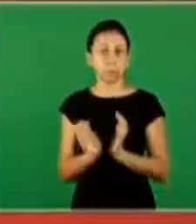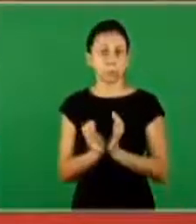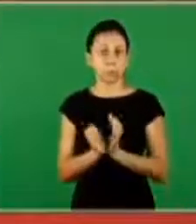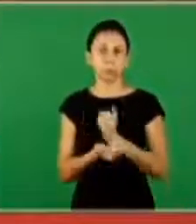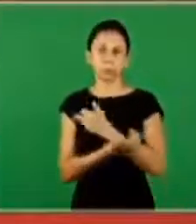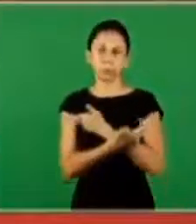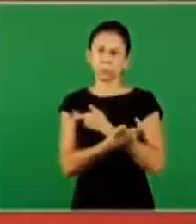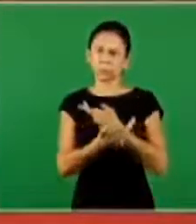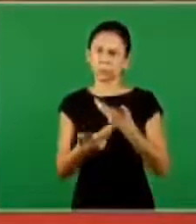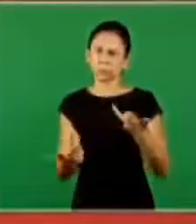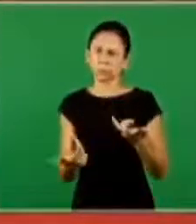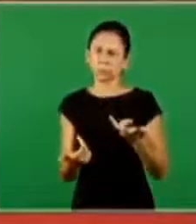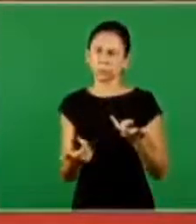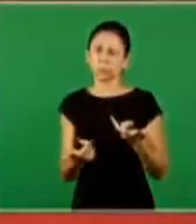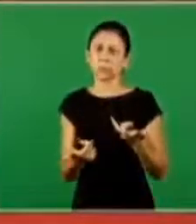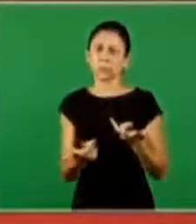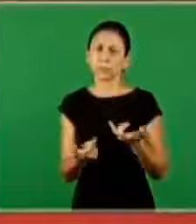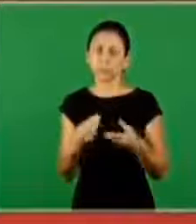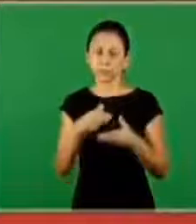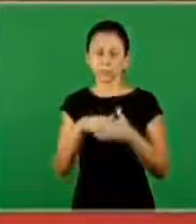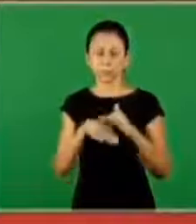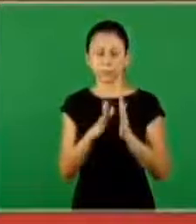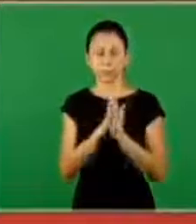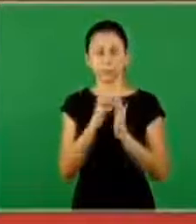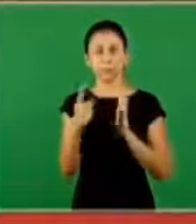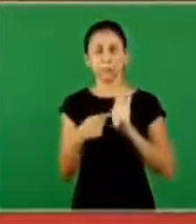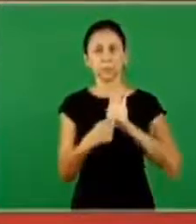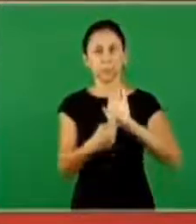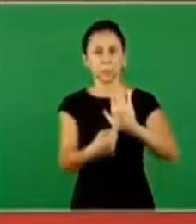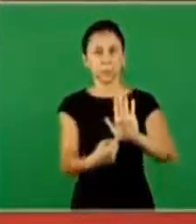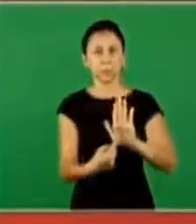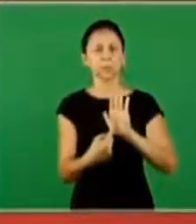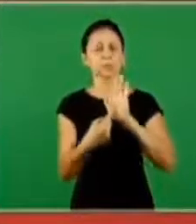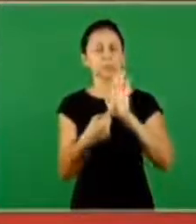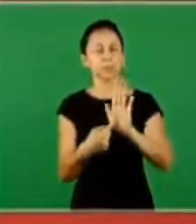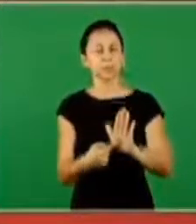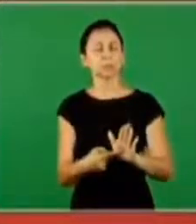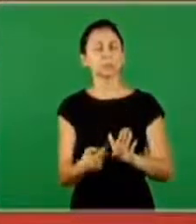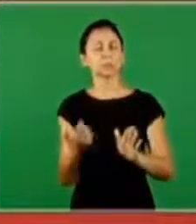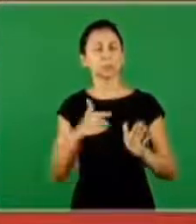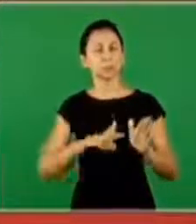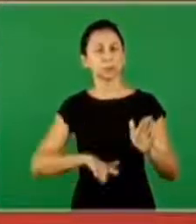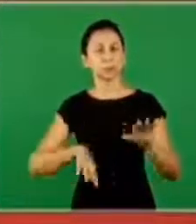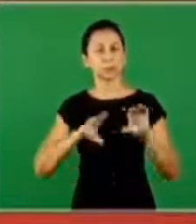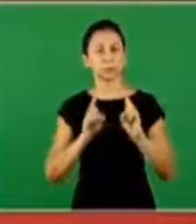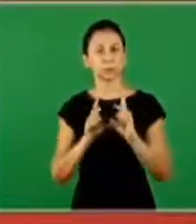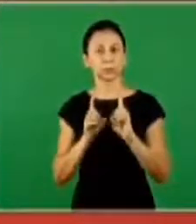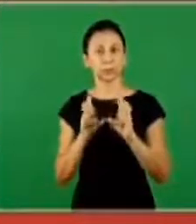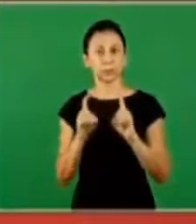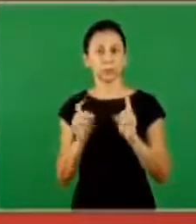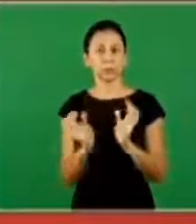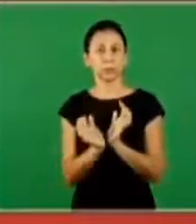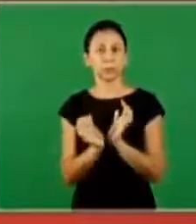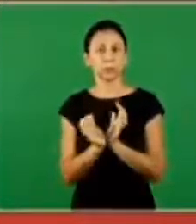so there are a group of elements that are in the word. So, doctrine is a group of elements